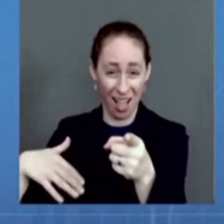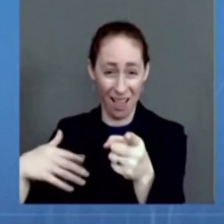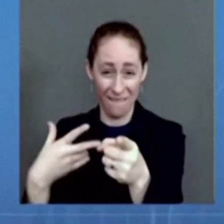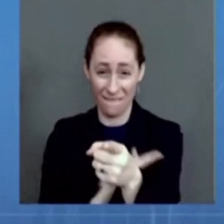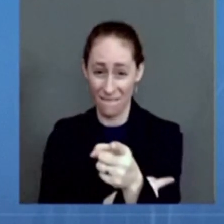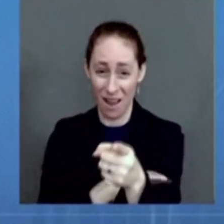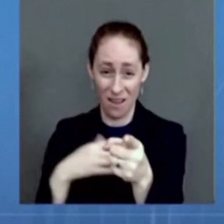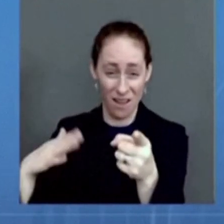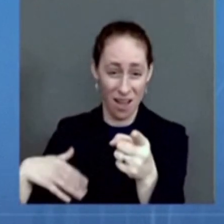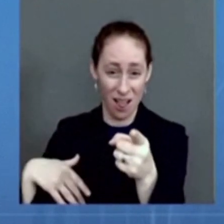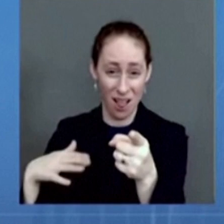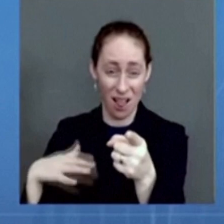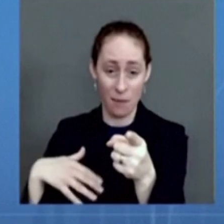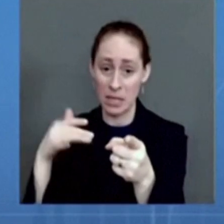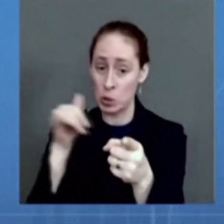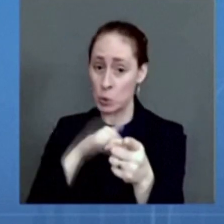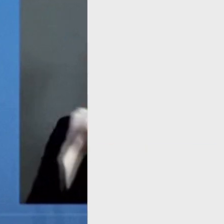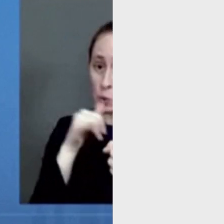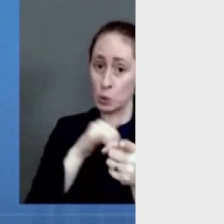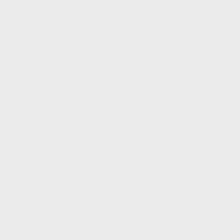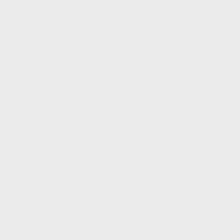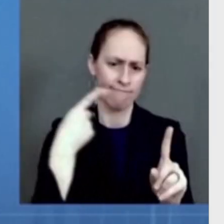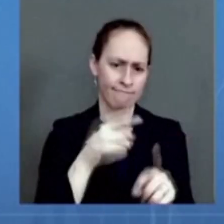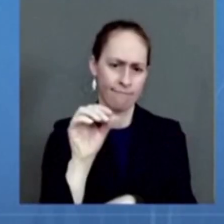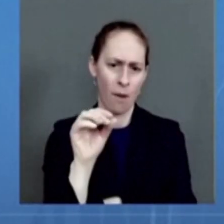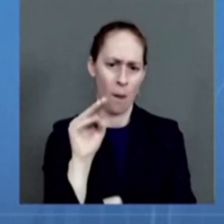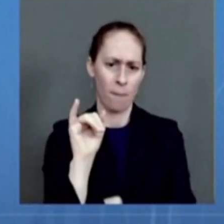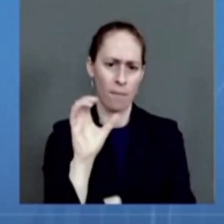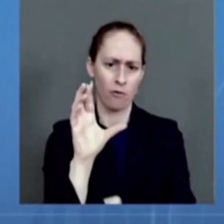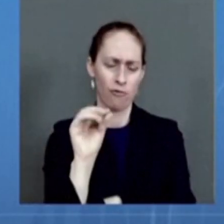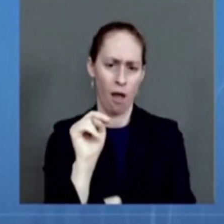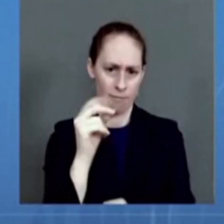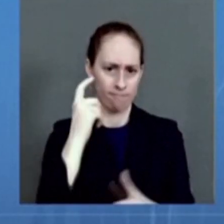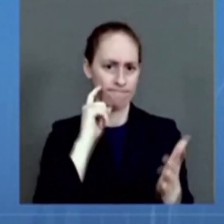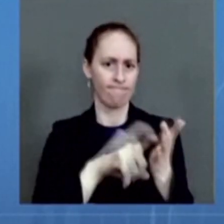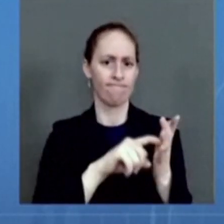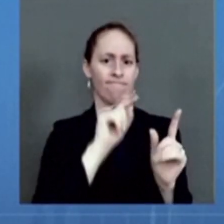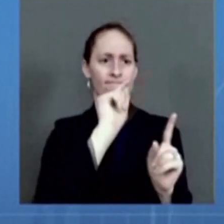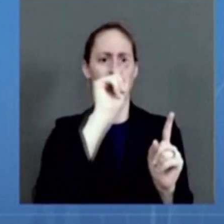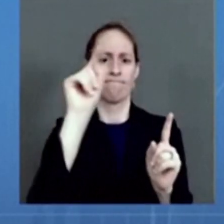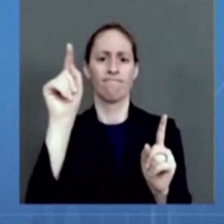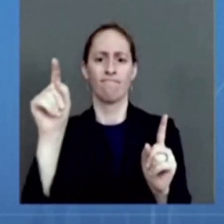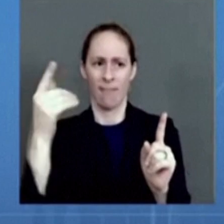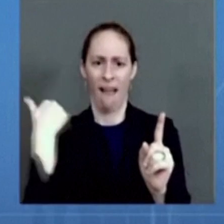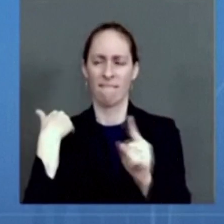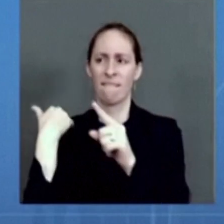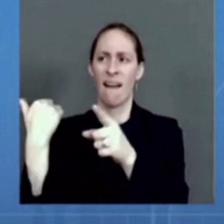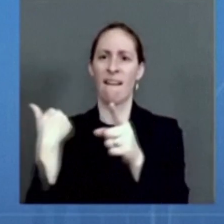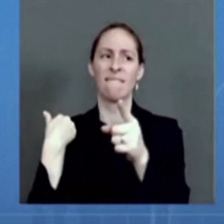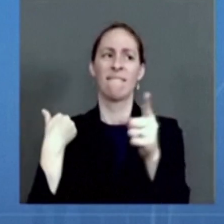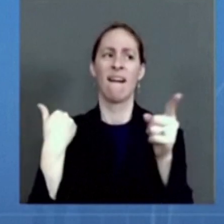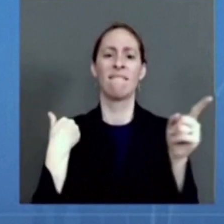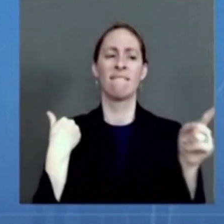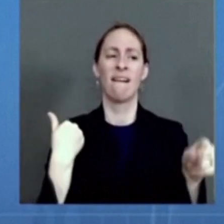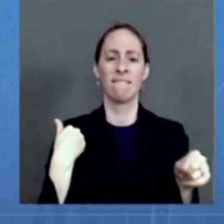and the hospitals you may soon overwhelm. And although Delta continues to circulate widely in the United States,